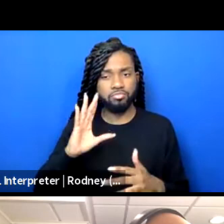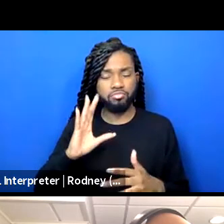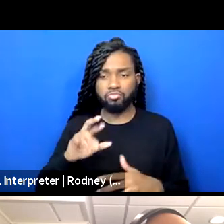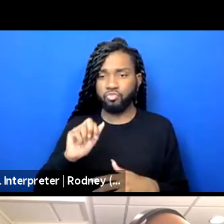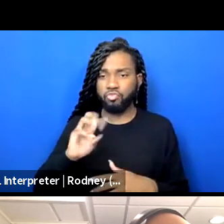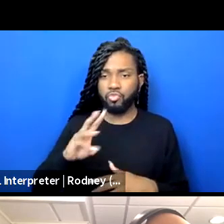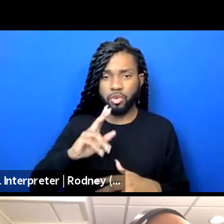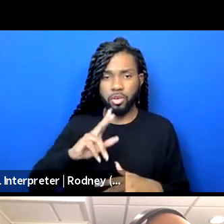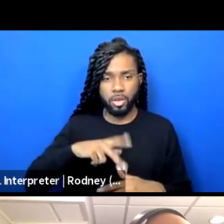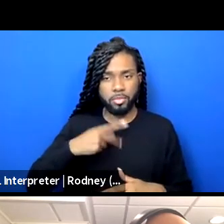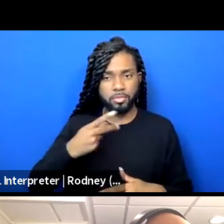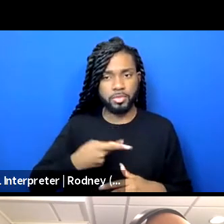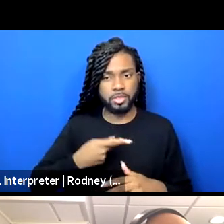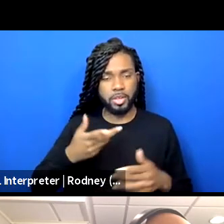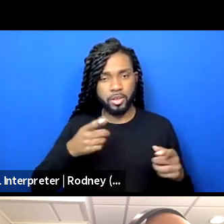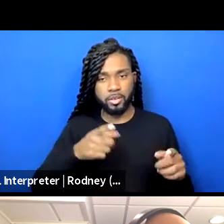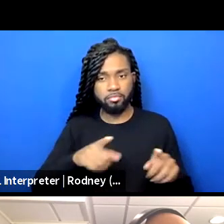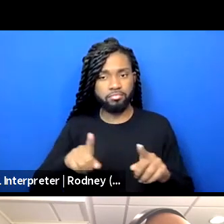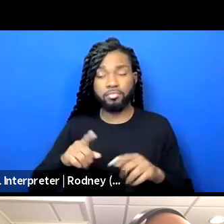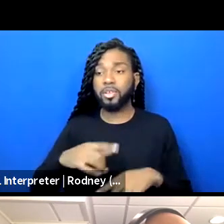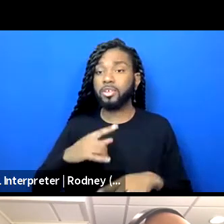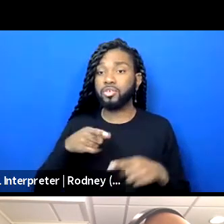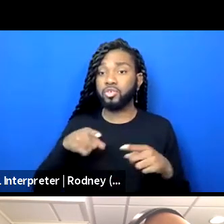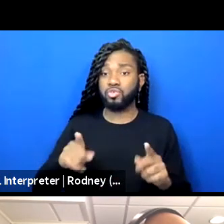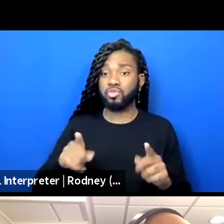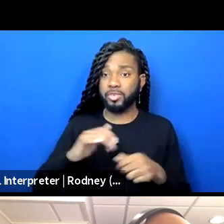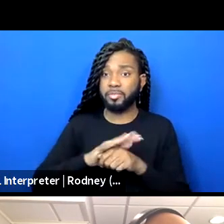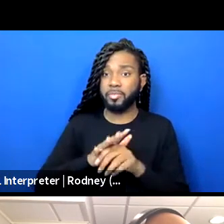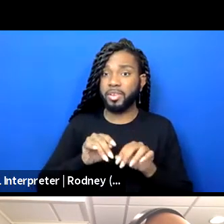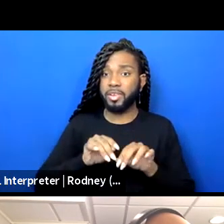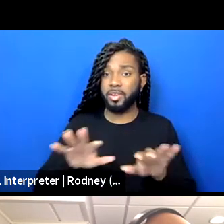already a time of pandemic and vulnerability.